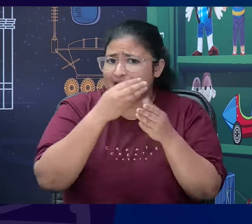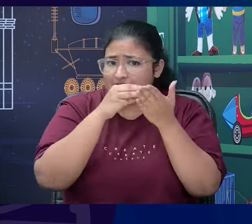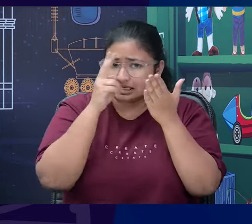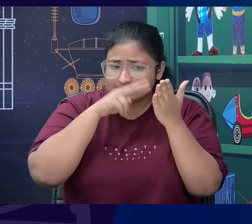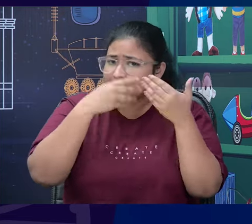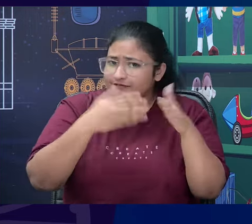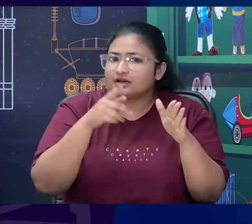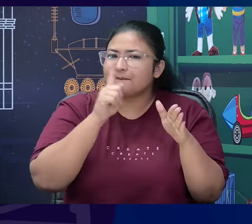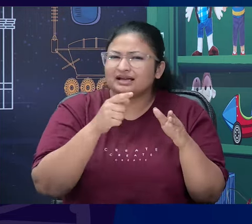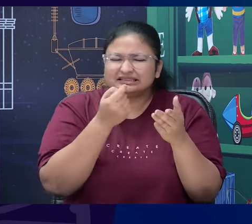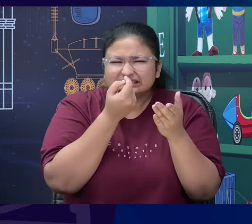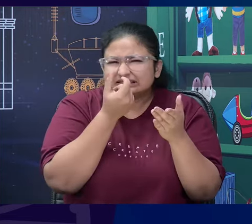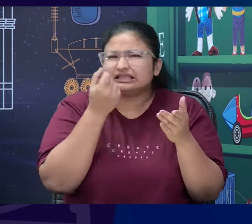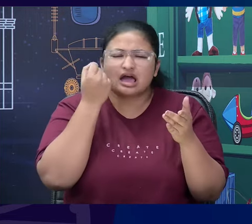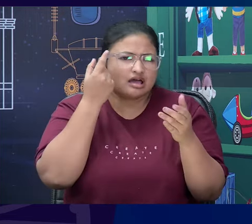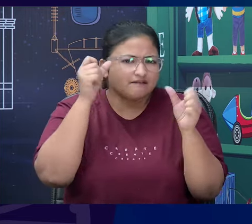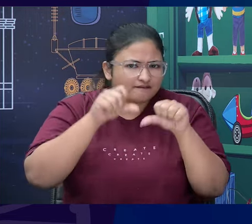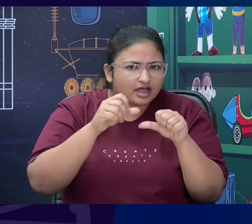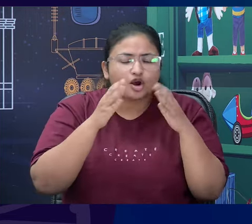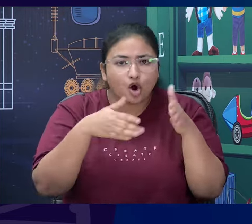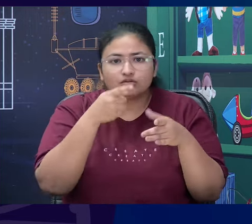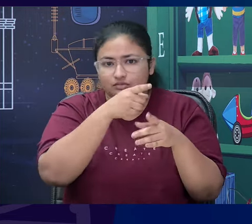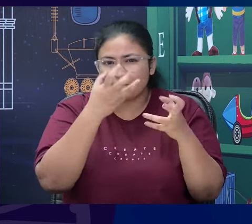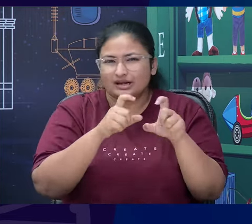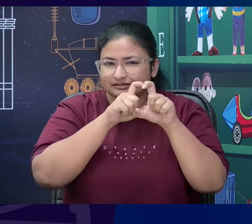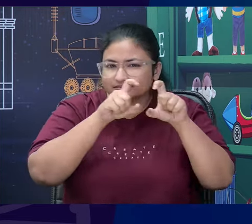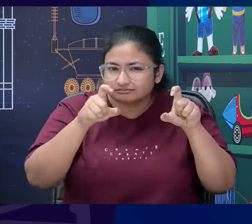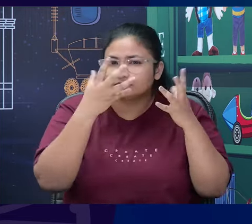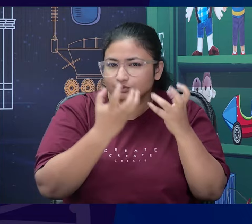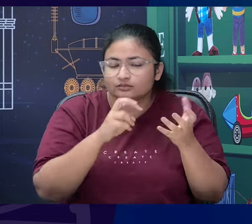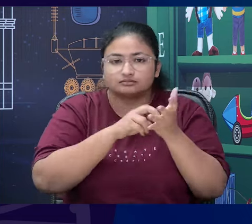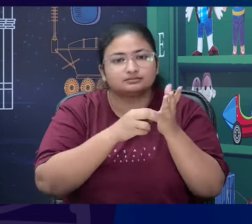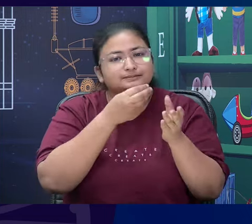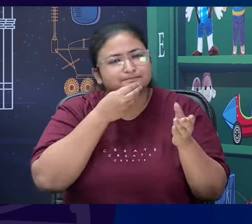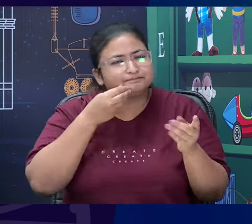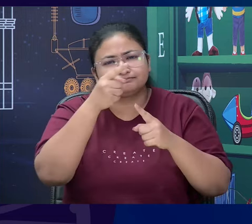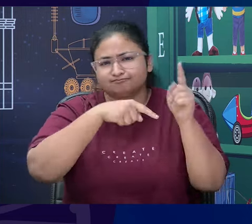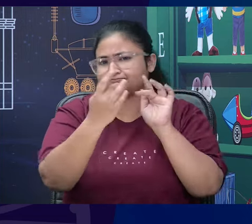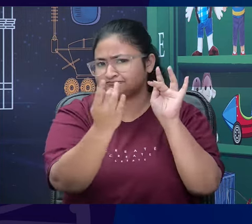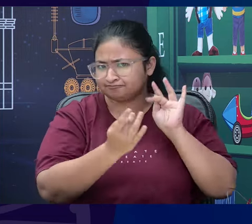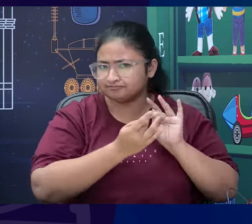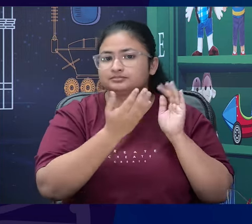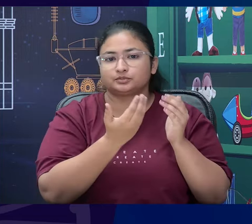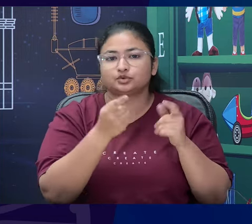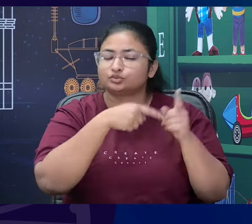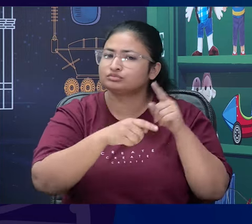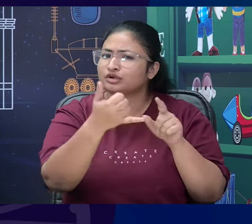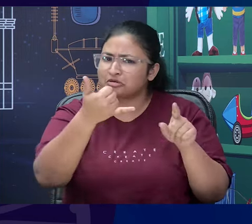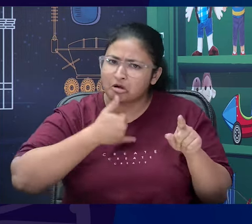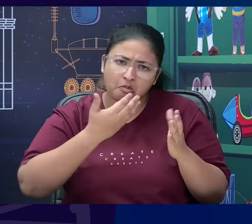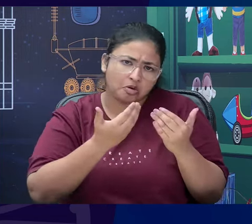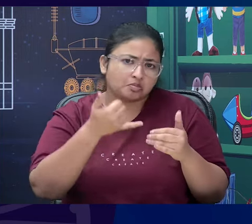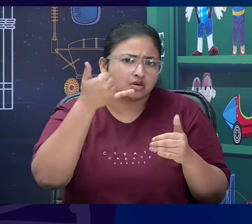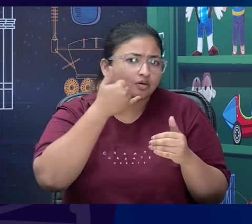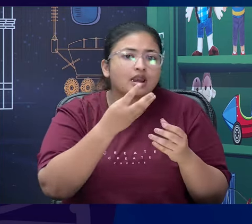you haven't understood or there is something that you want clarification for, please reach out to us. You can simply give us a call on our number